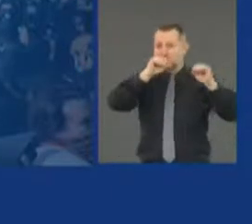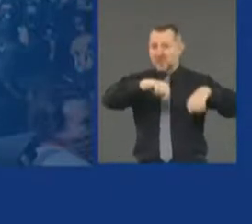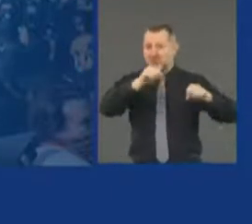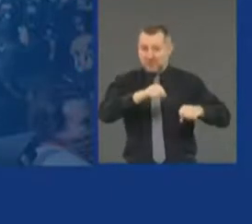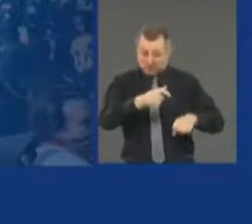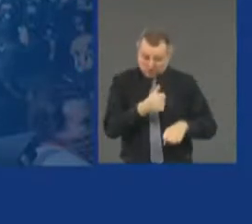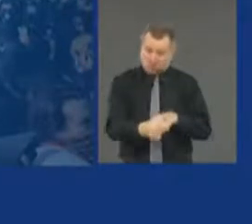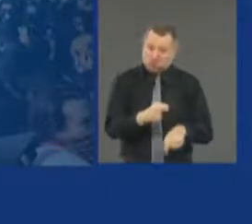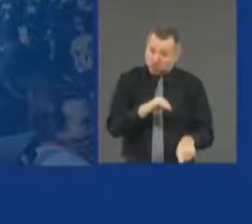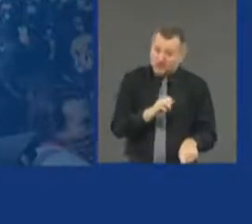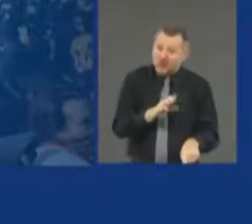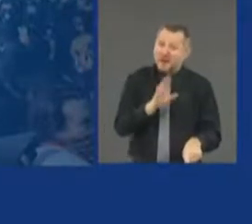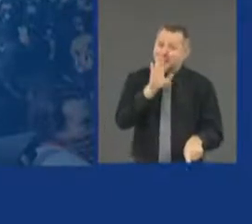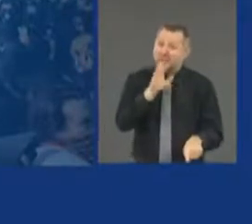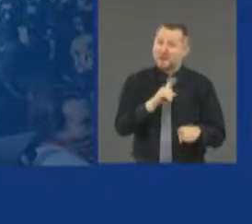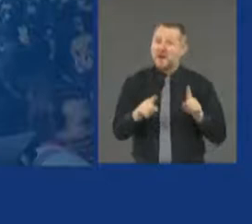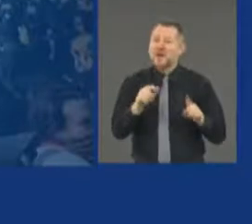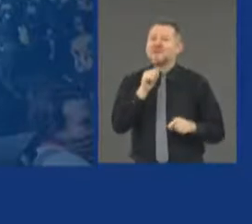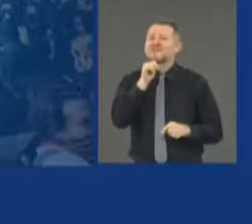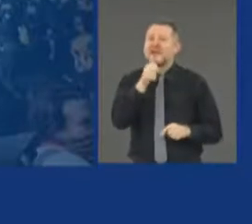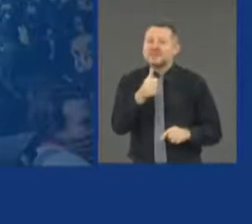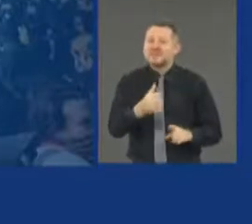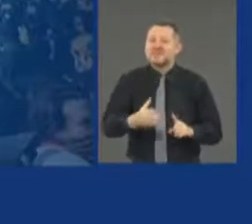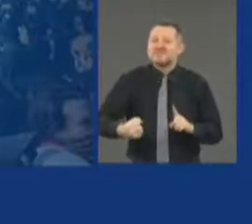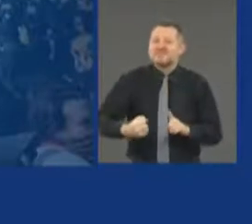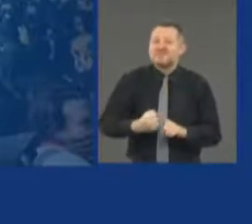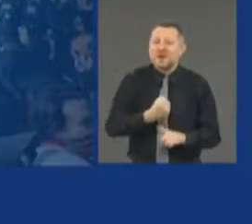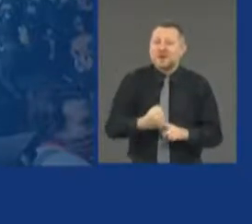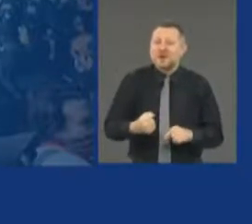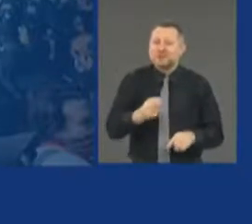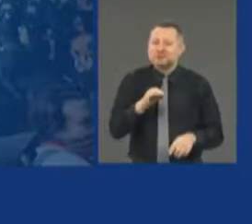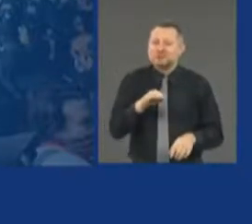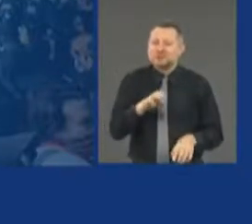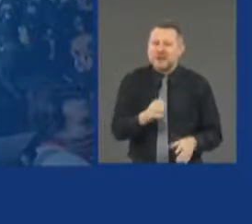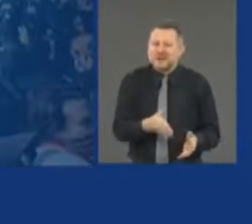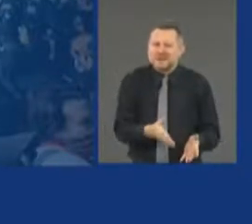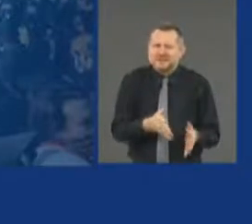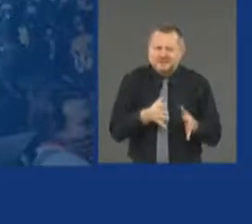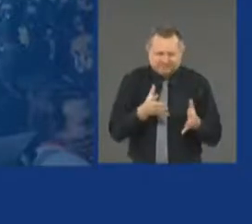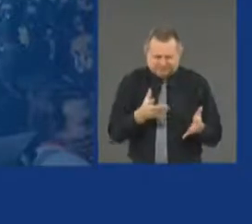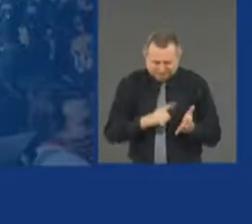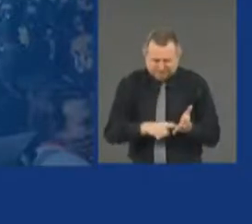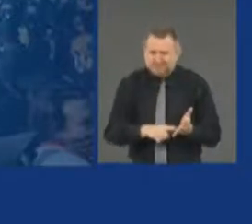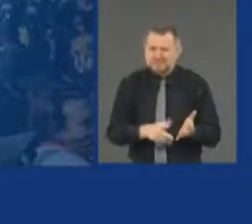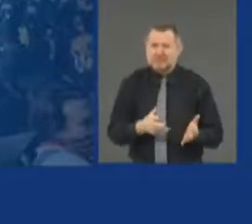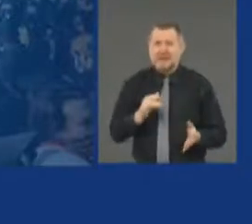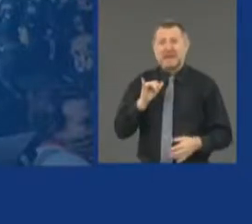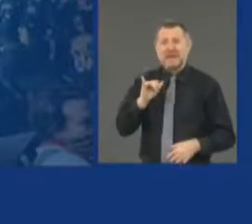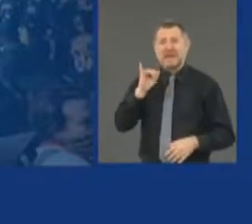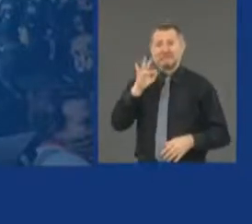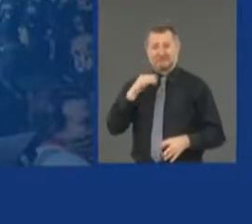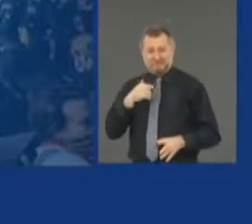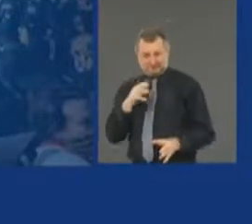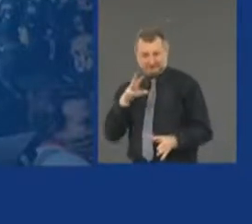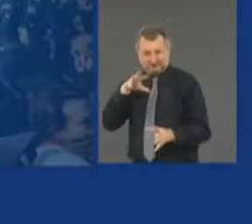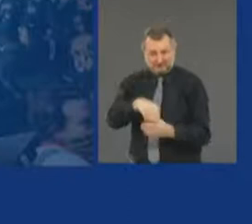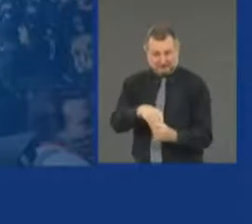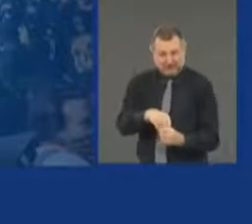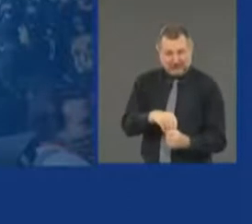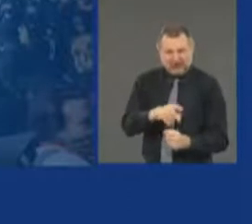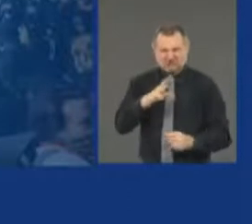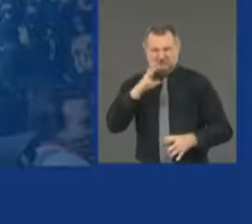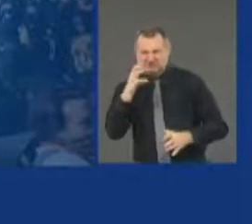Violence actually demeans the situation and loses the righteous